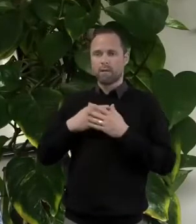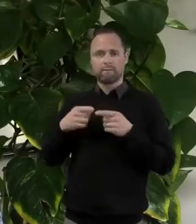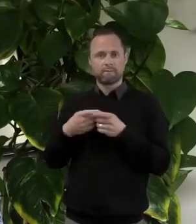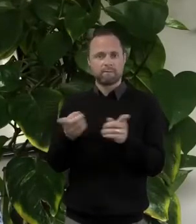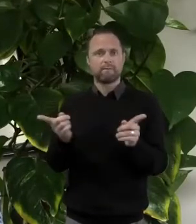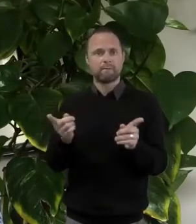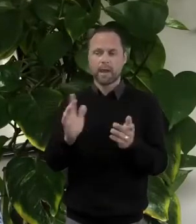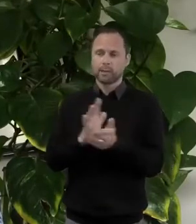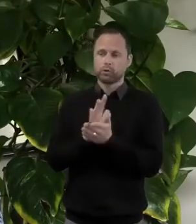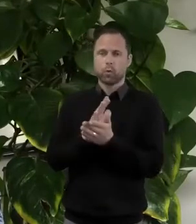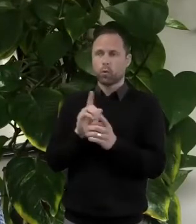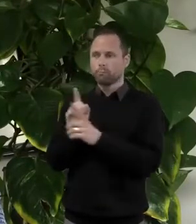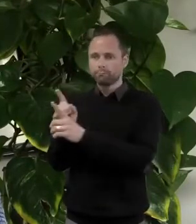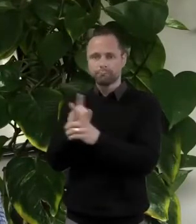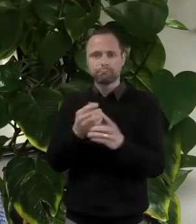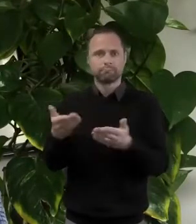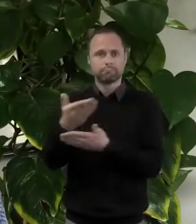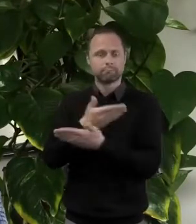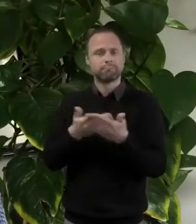spending time with.